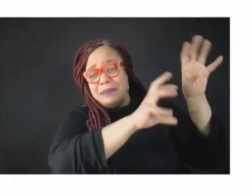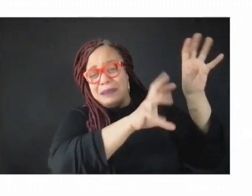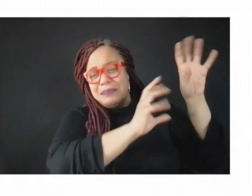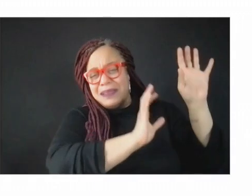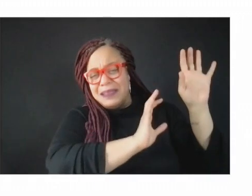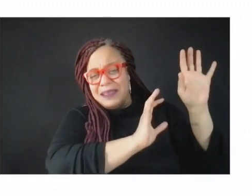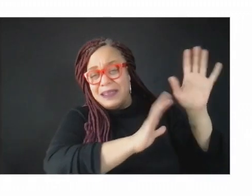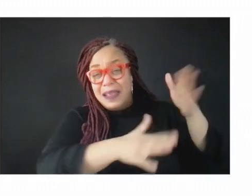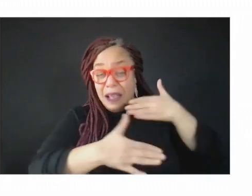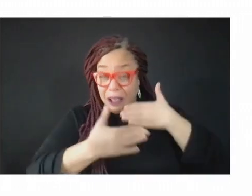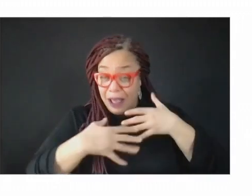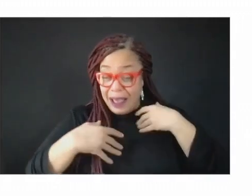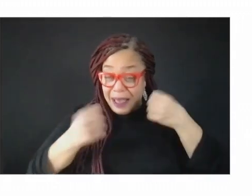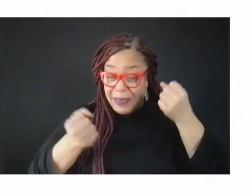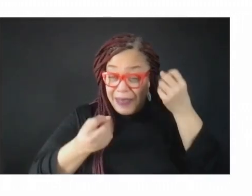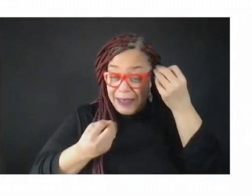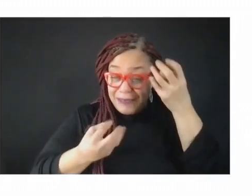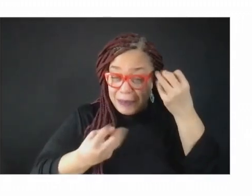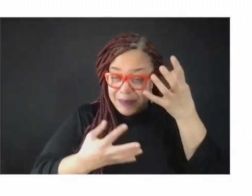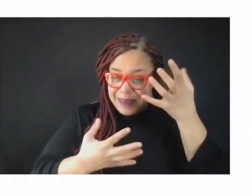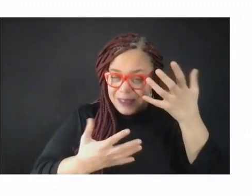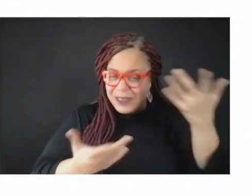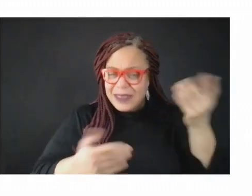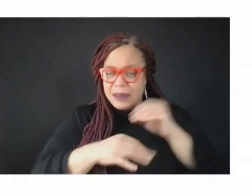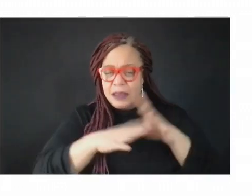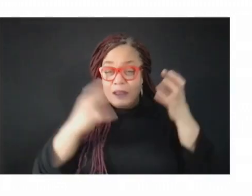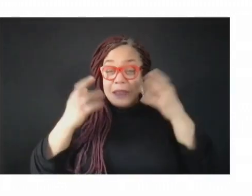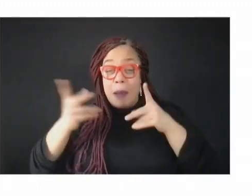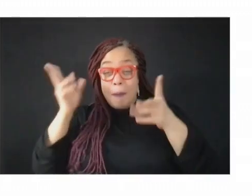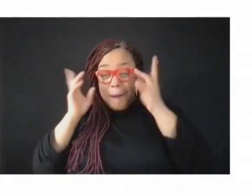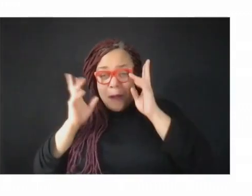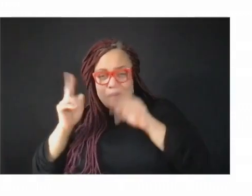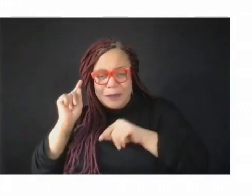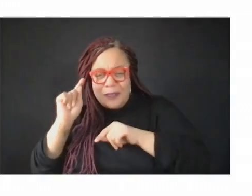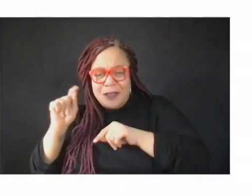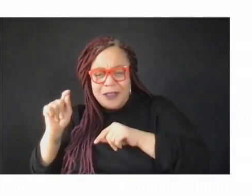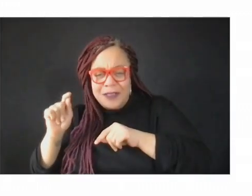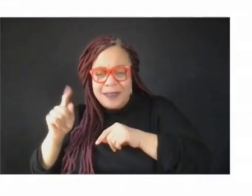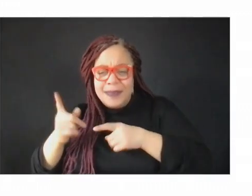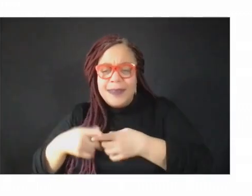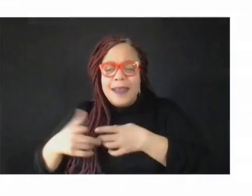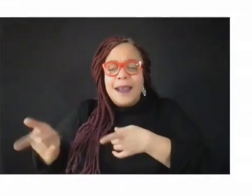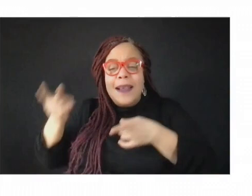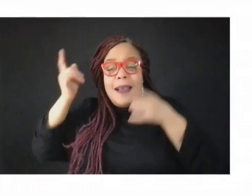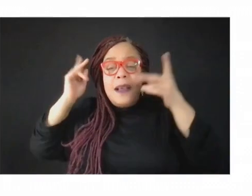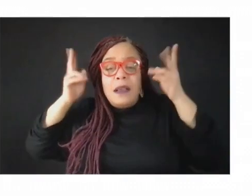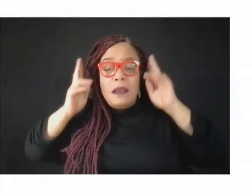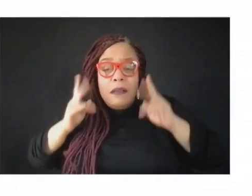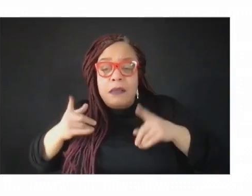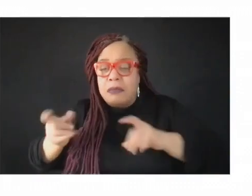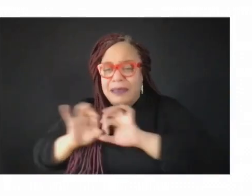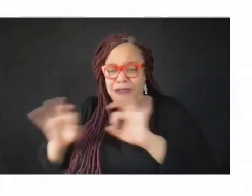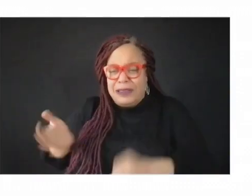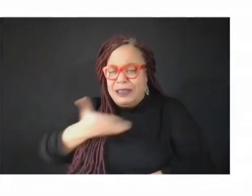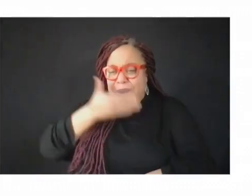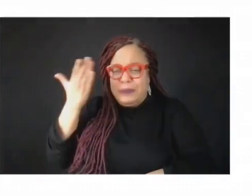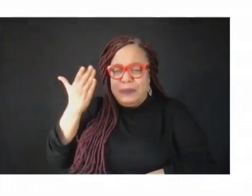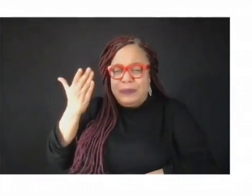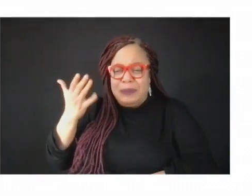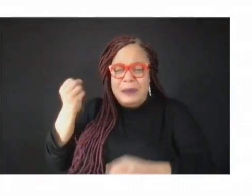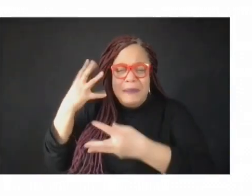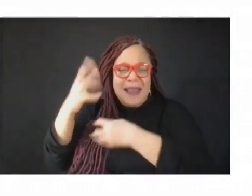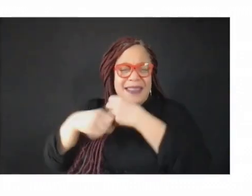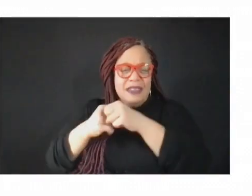that a barber or a stylist in the community with no medical degree, but with decades of trust, can override the doctor's